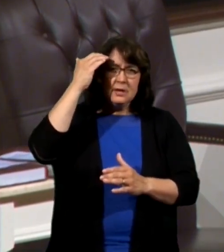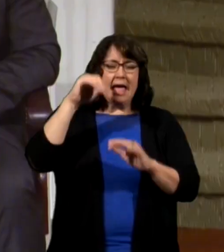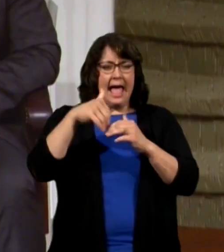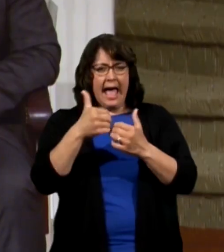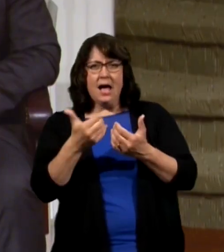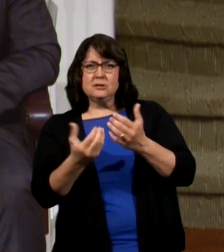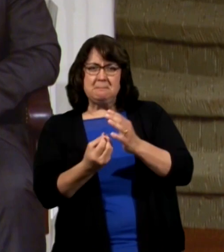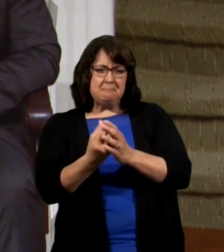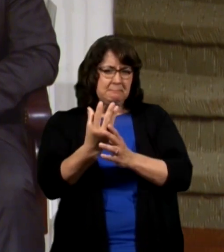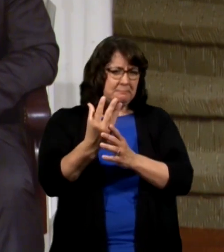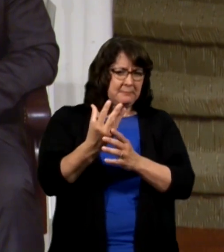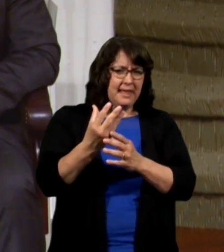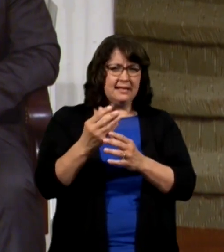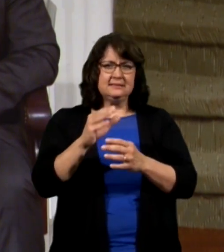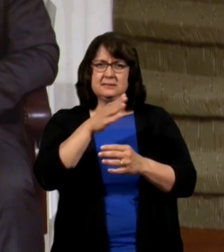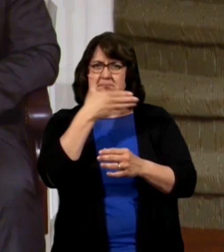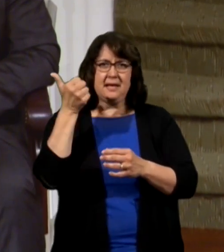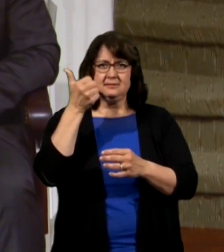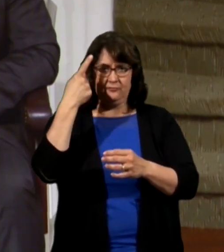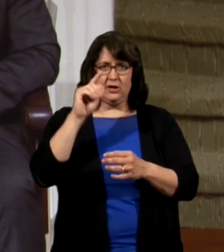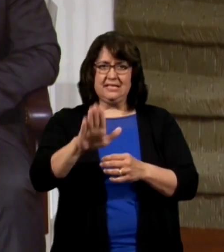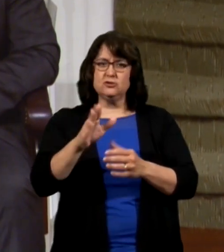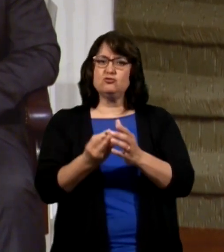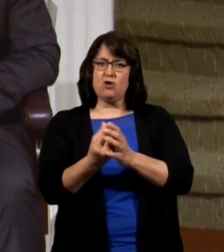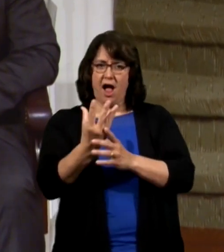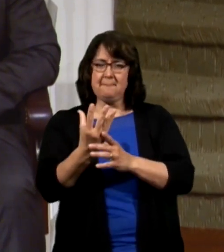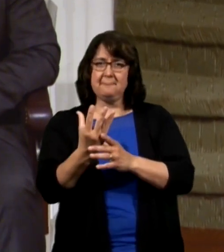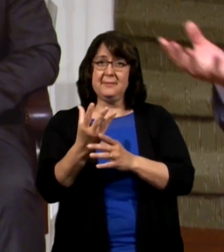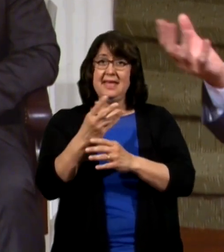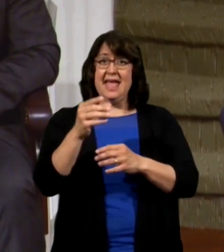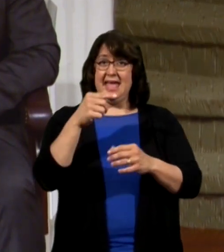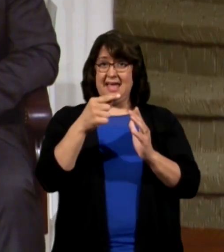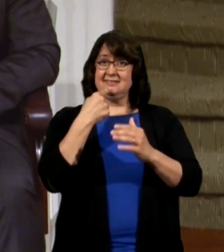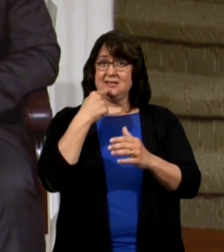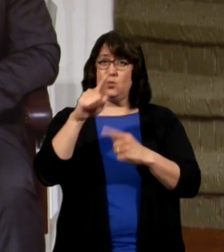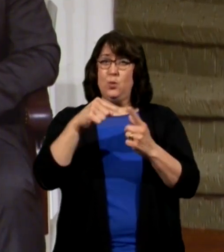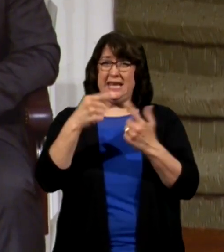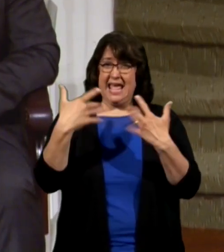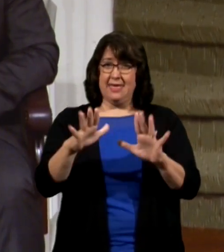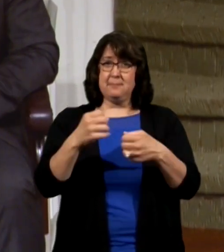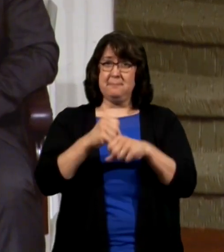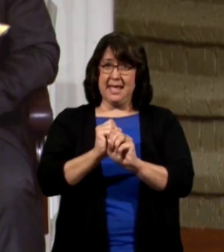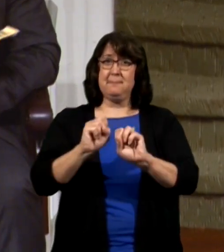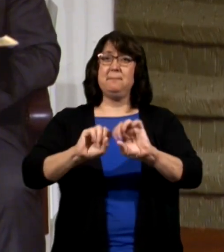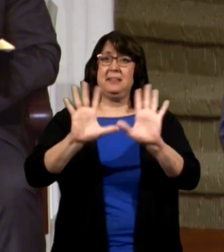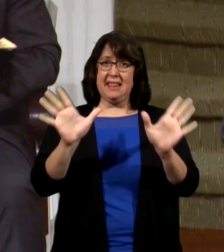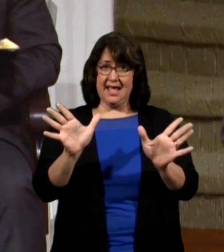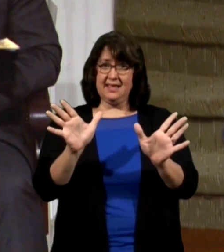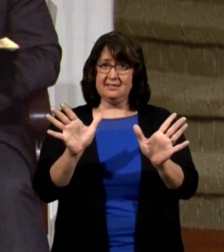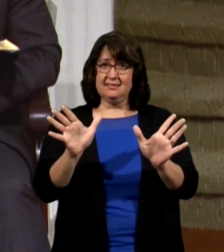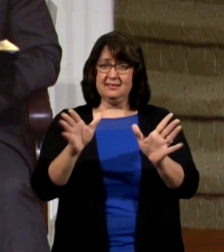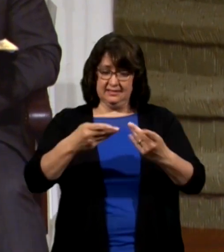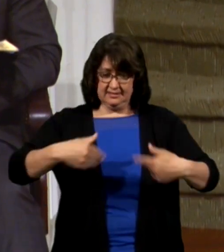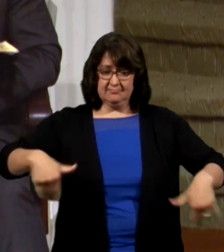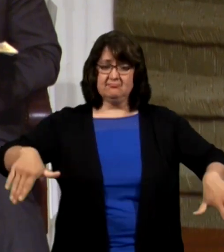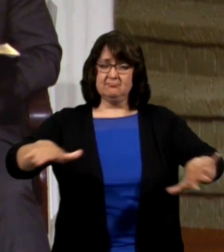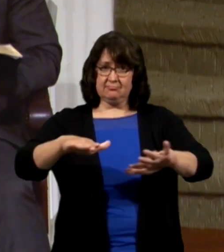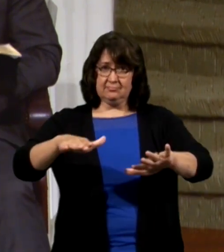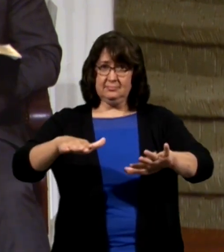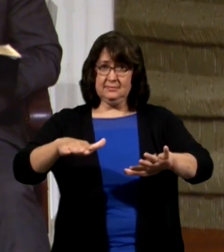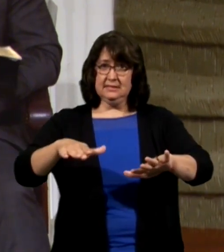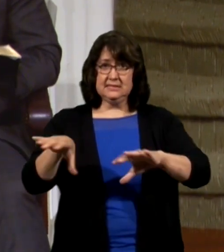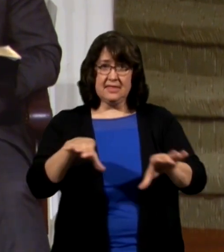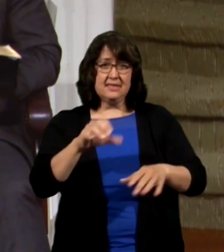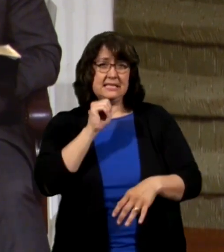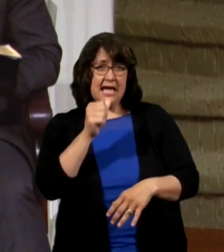maximize his crop look what it goes on to say when he hath made plain the face thereof doth he not and